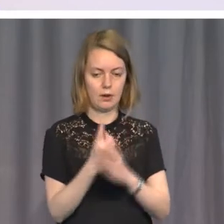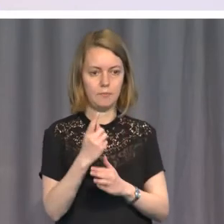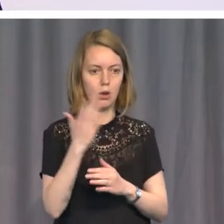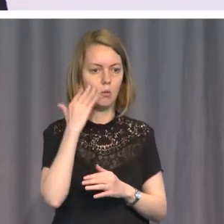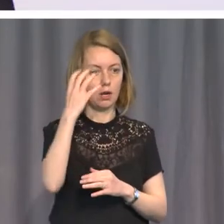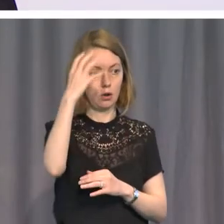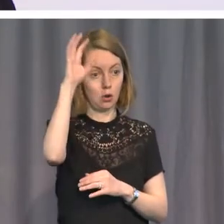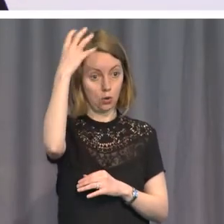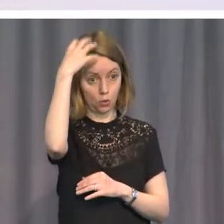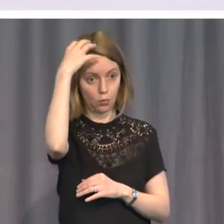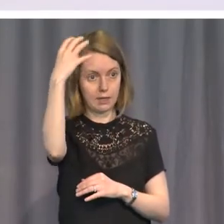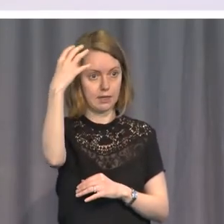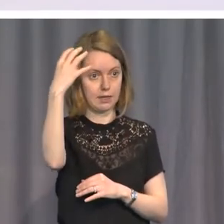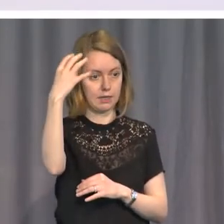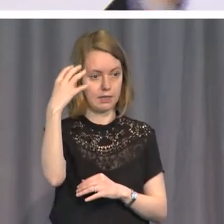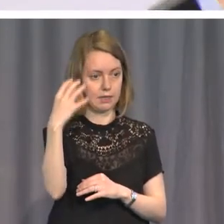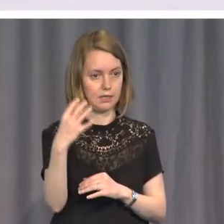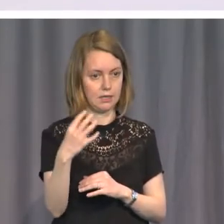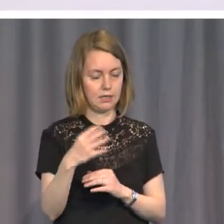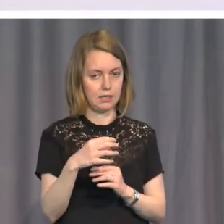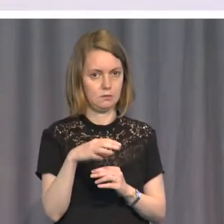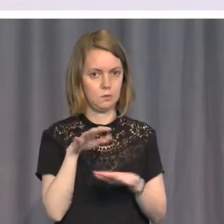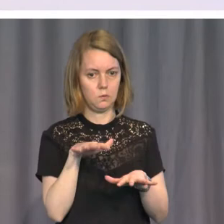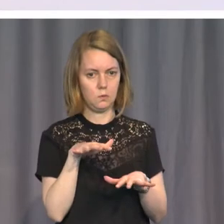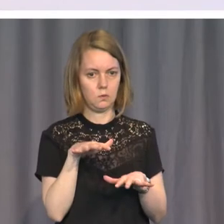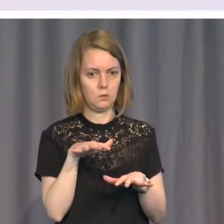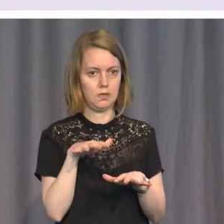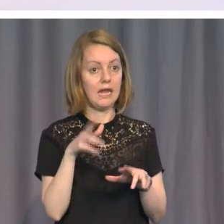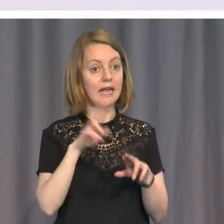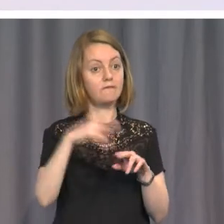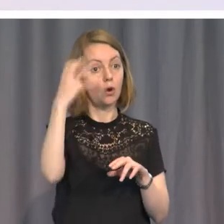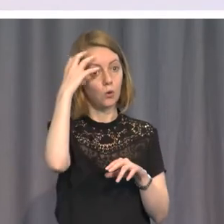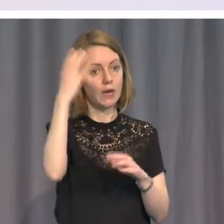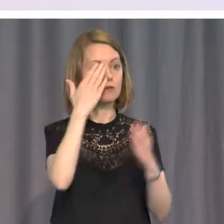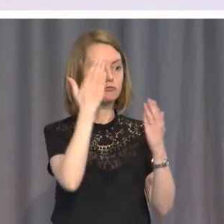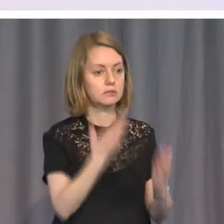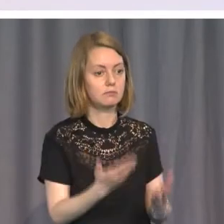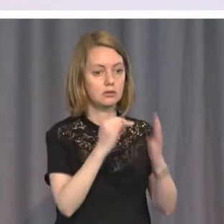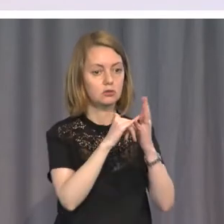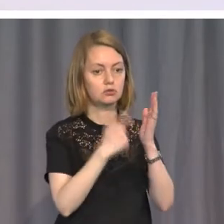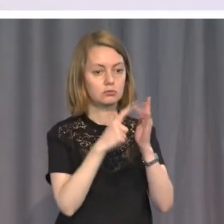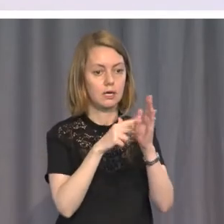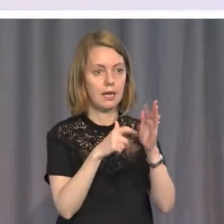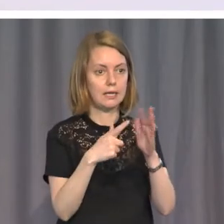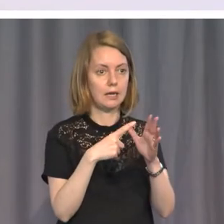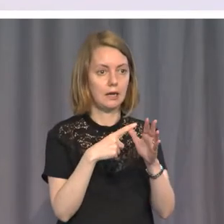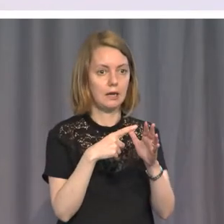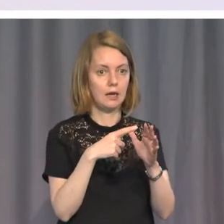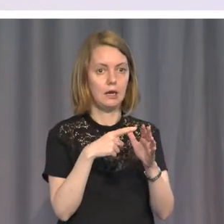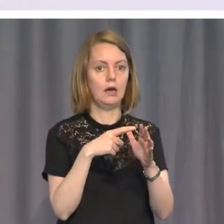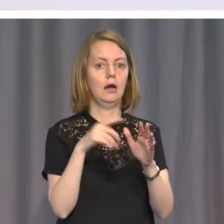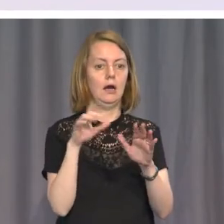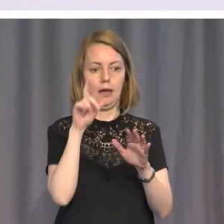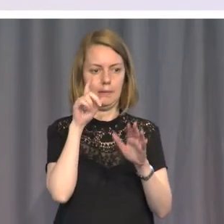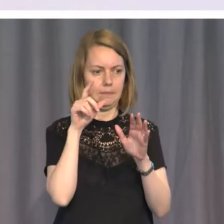Queen would be demeaned by giving any respect to Reg Kapaska, Buckingham Palace